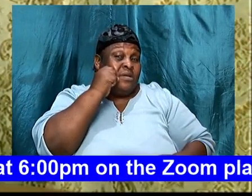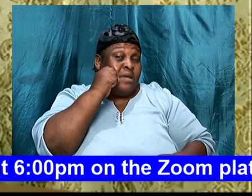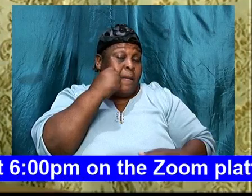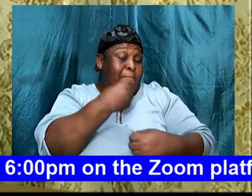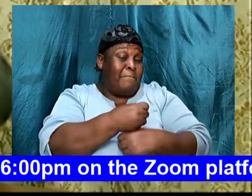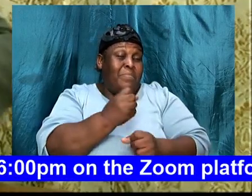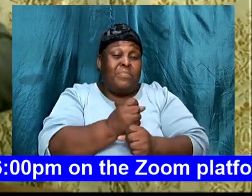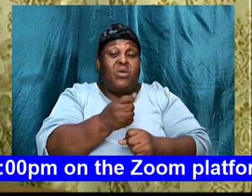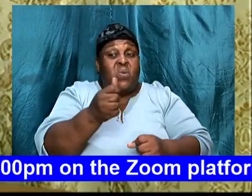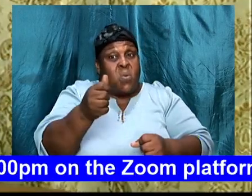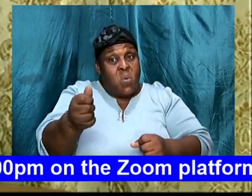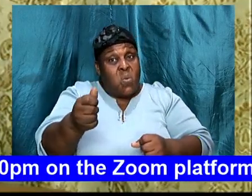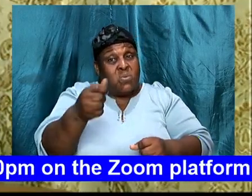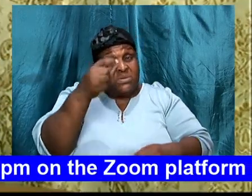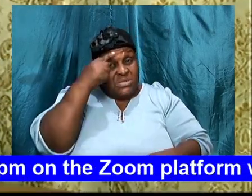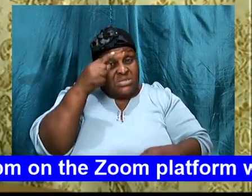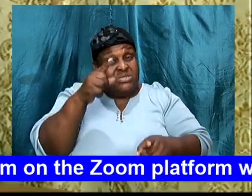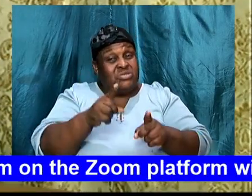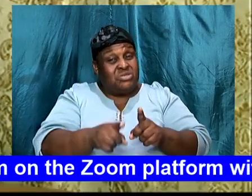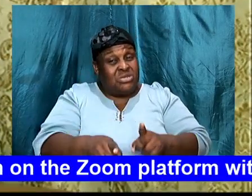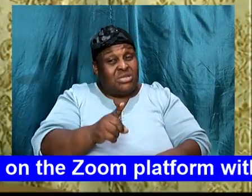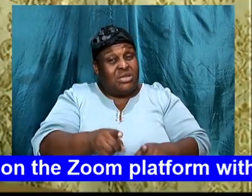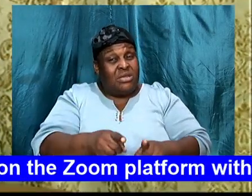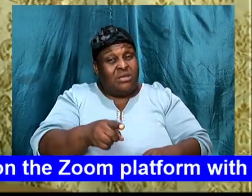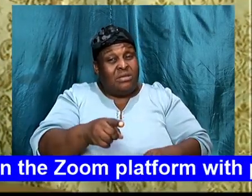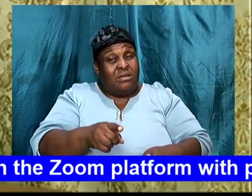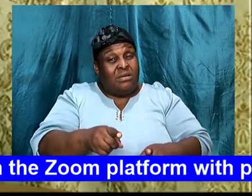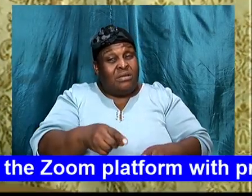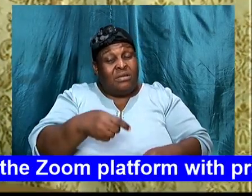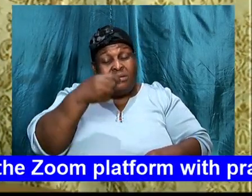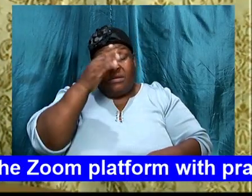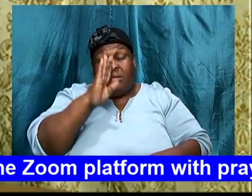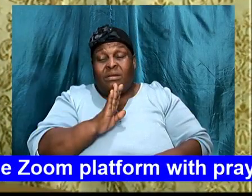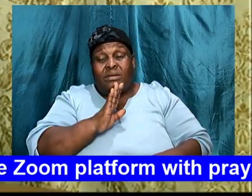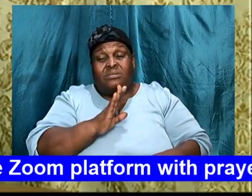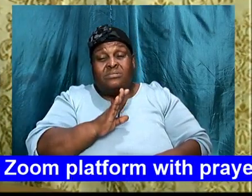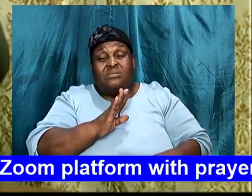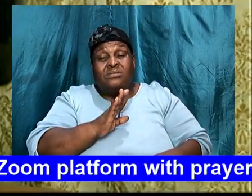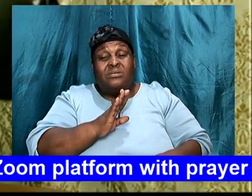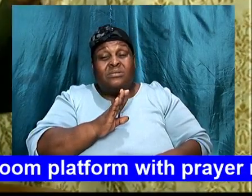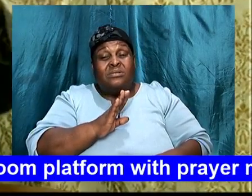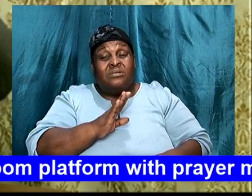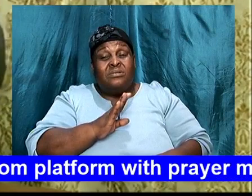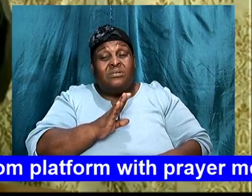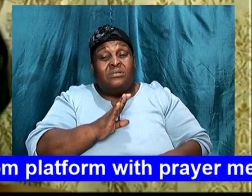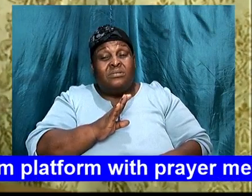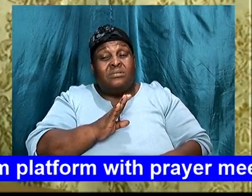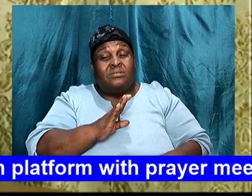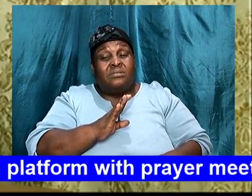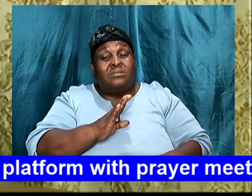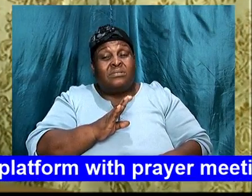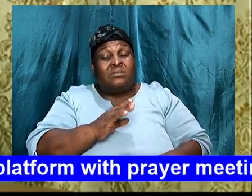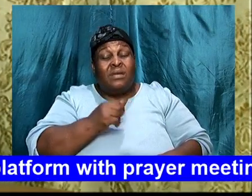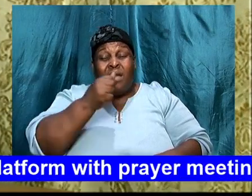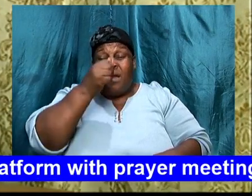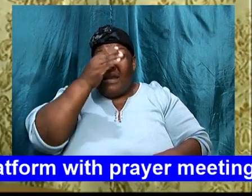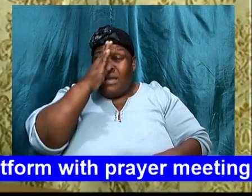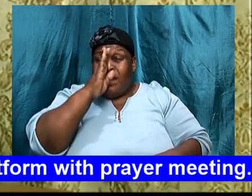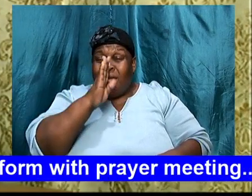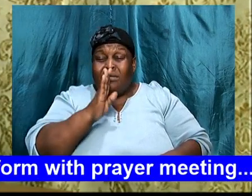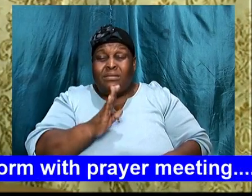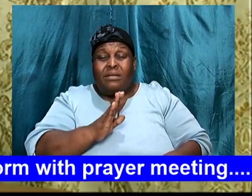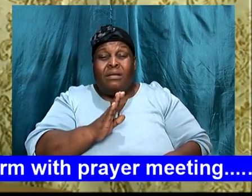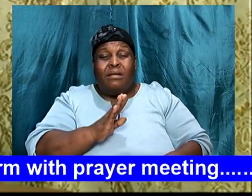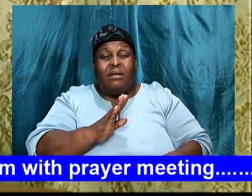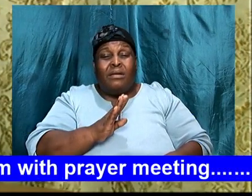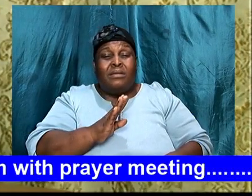decision, and God, just work it out, to be a part of the bigger picture, that he had for Abraham,